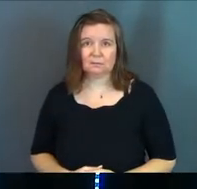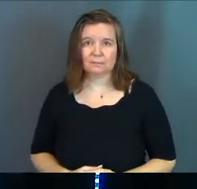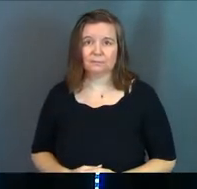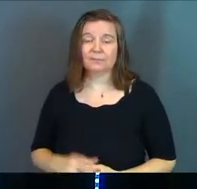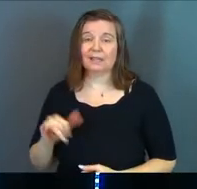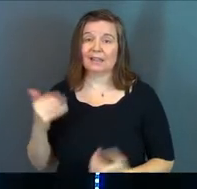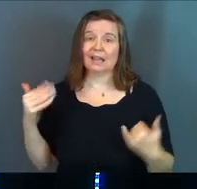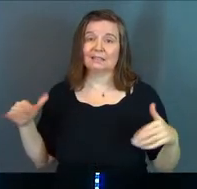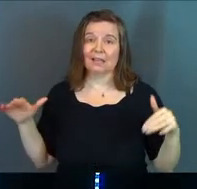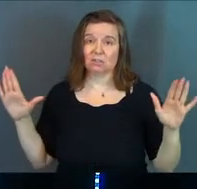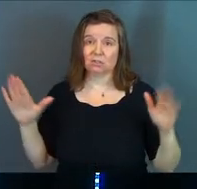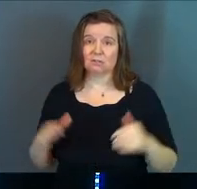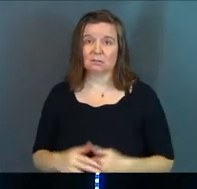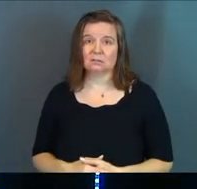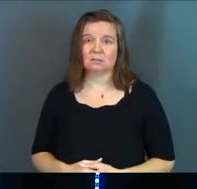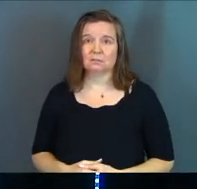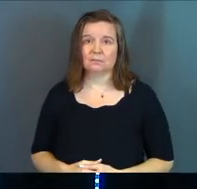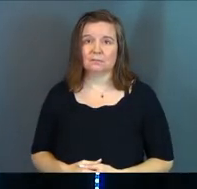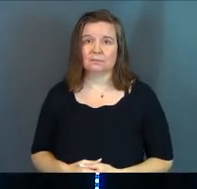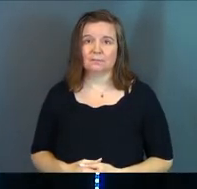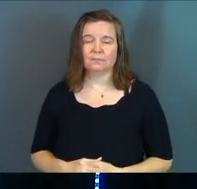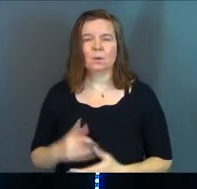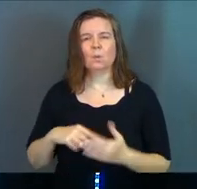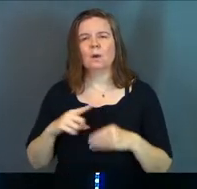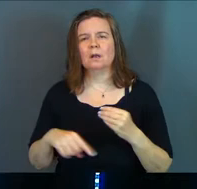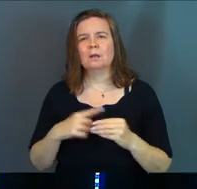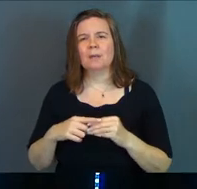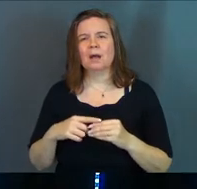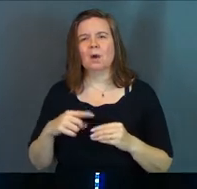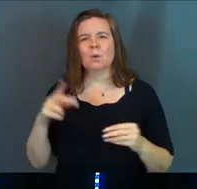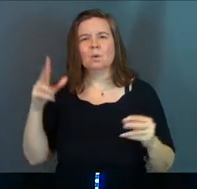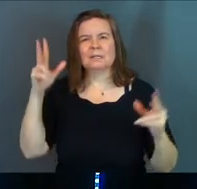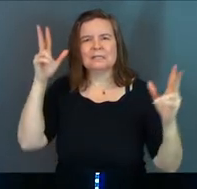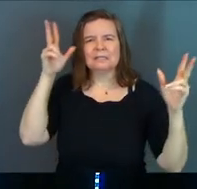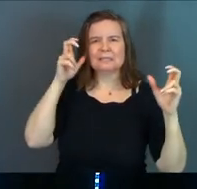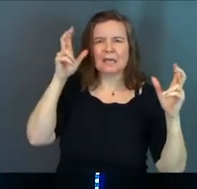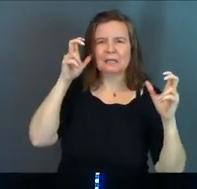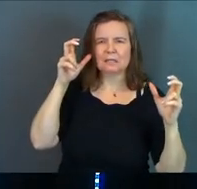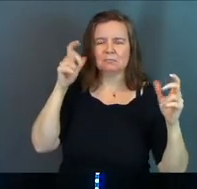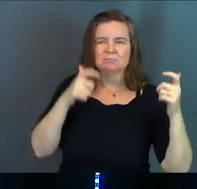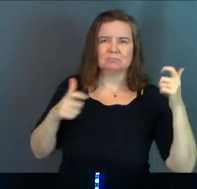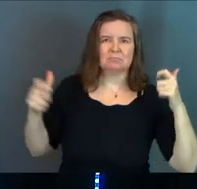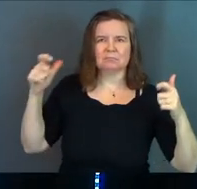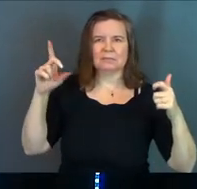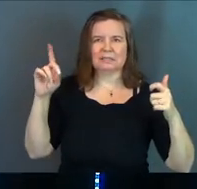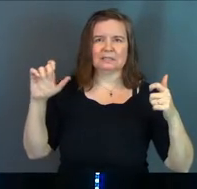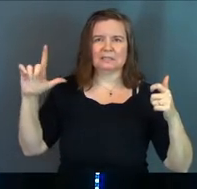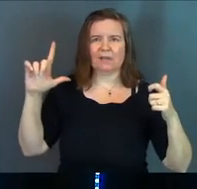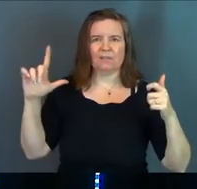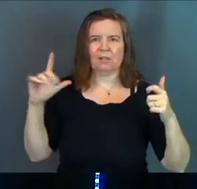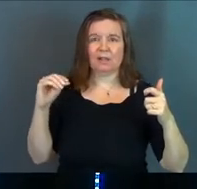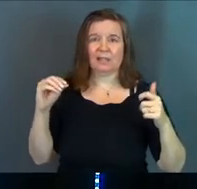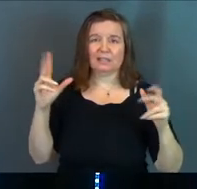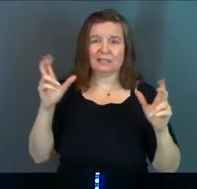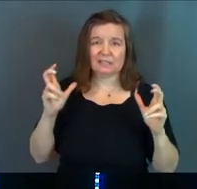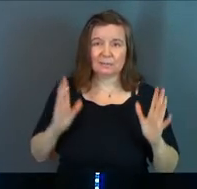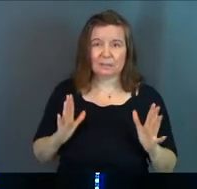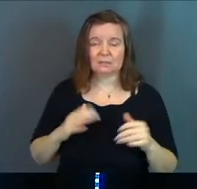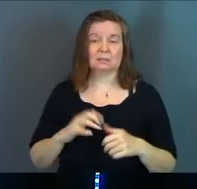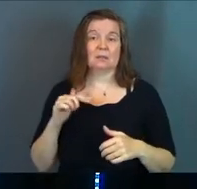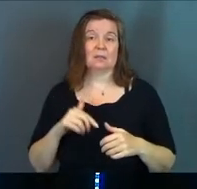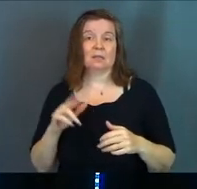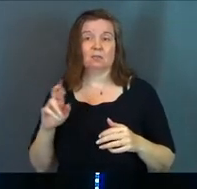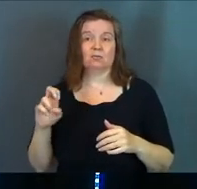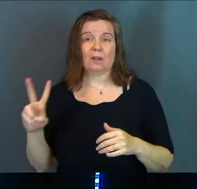So that's angels. What about Satan? What about the devils and the demons? This is